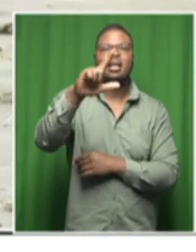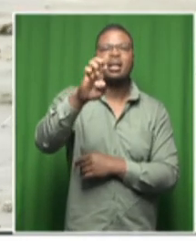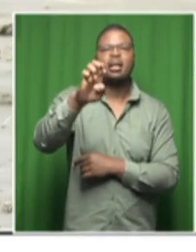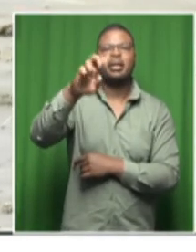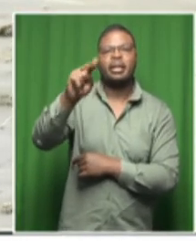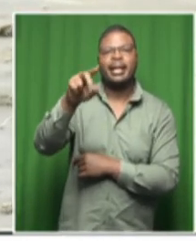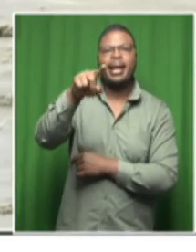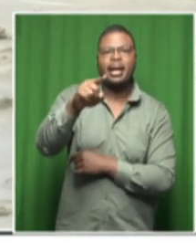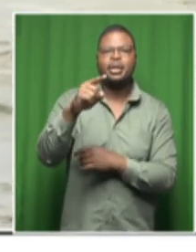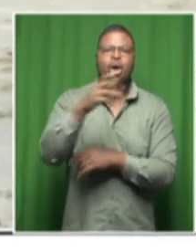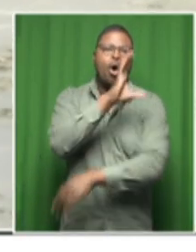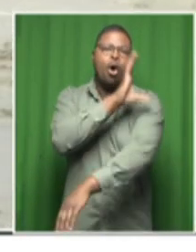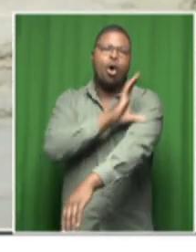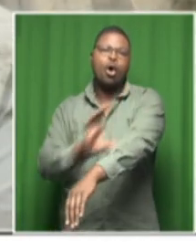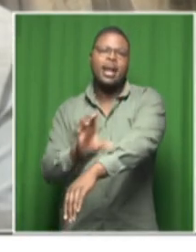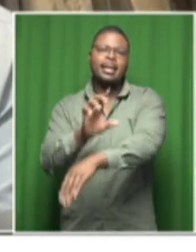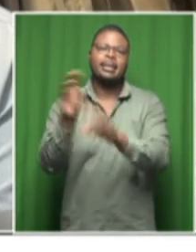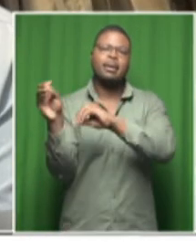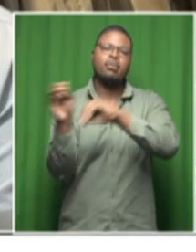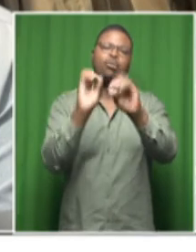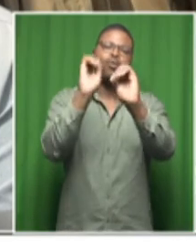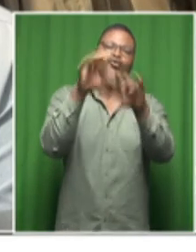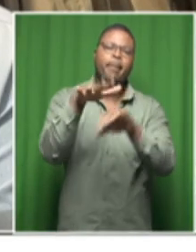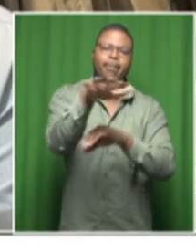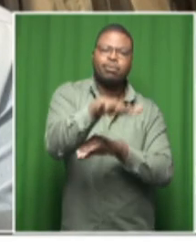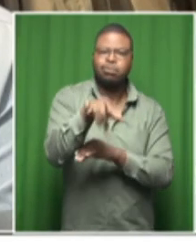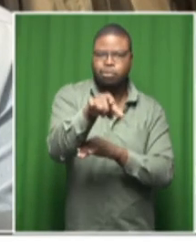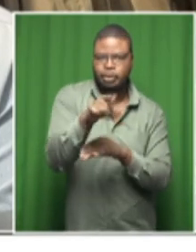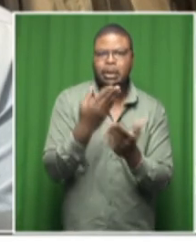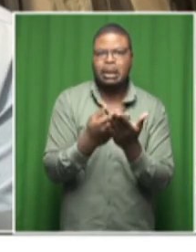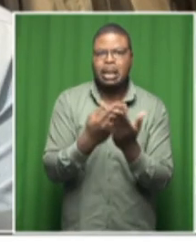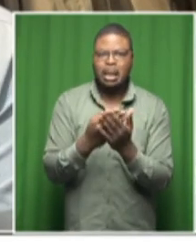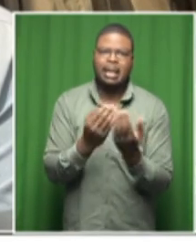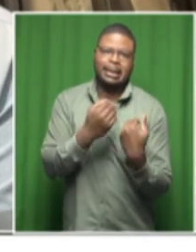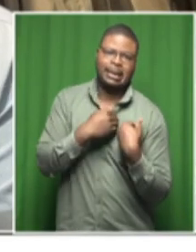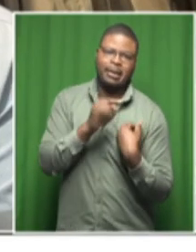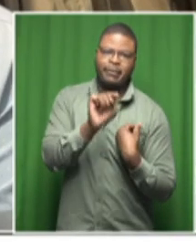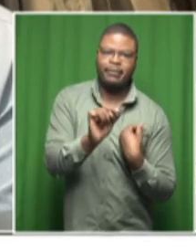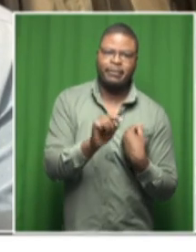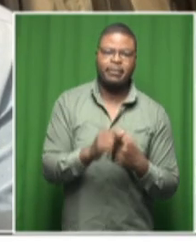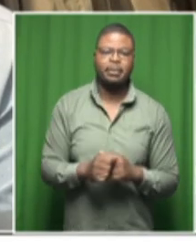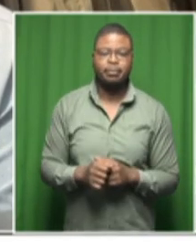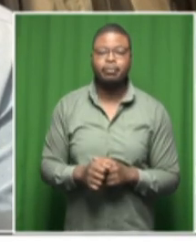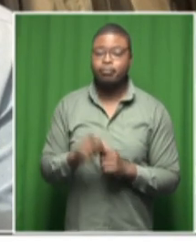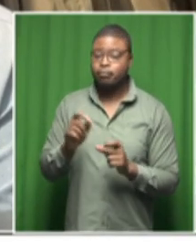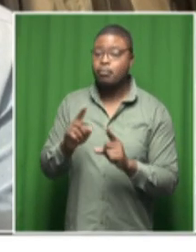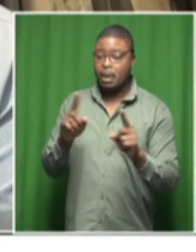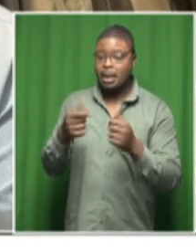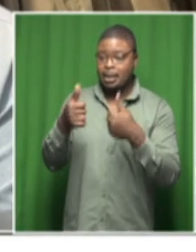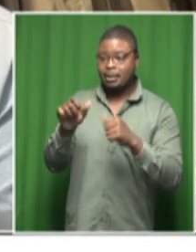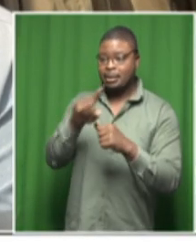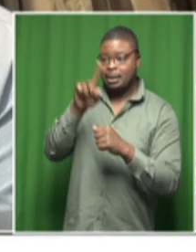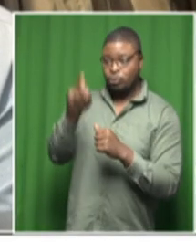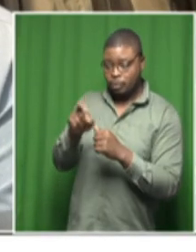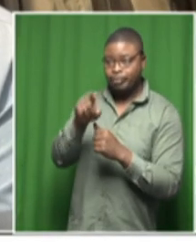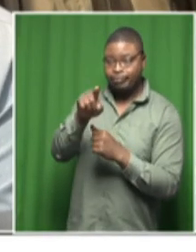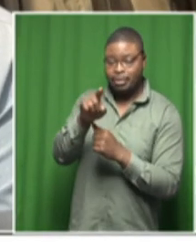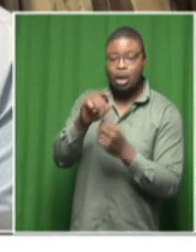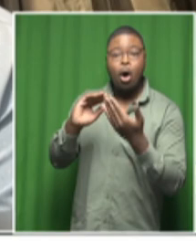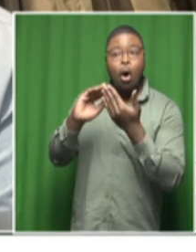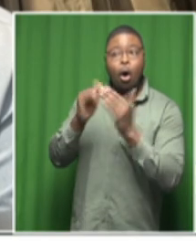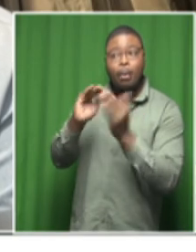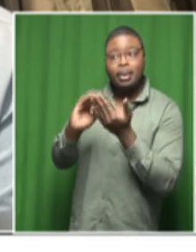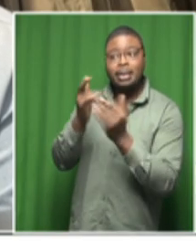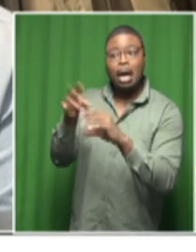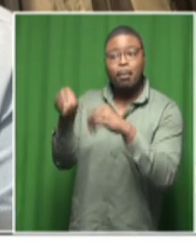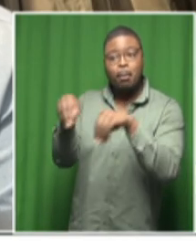families so that that was my next question where are the community being housed currently so at uh at glenn college